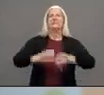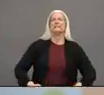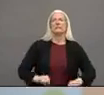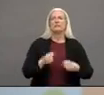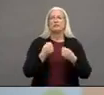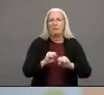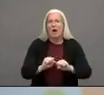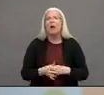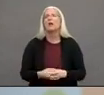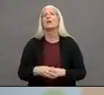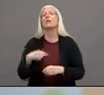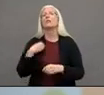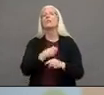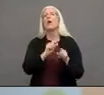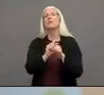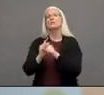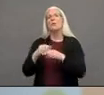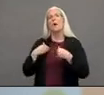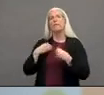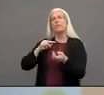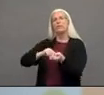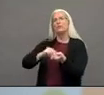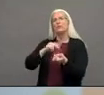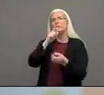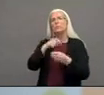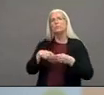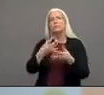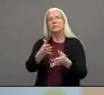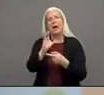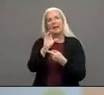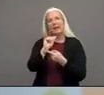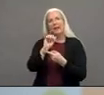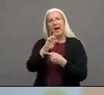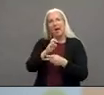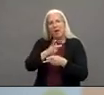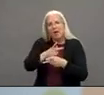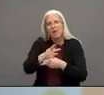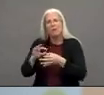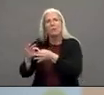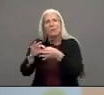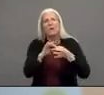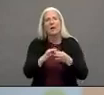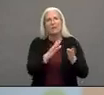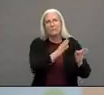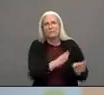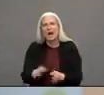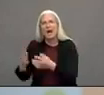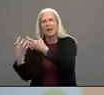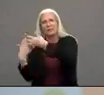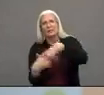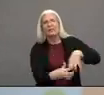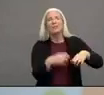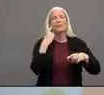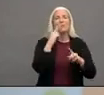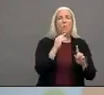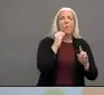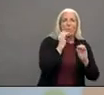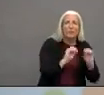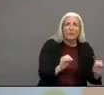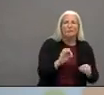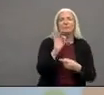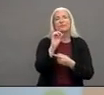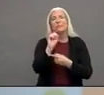case management and care coordination for foster youth for California children's services for our lead